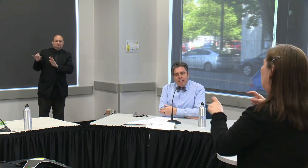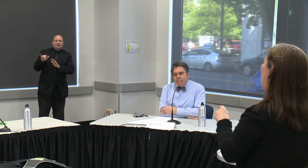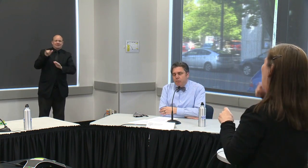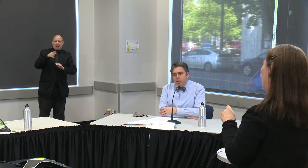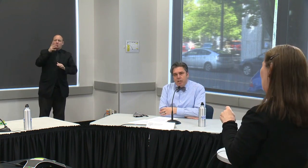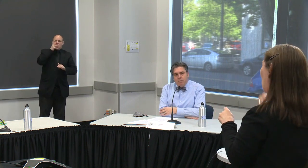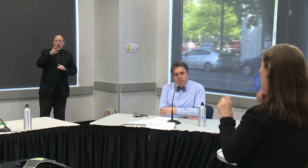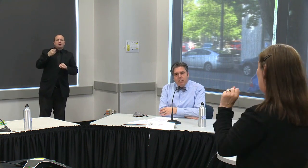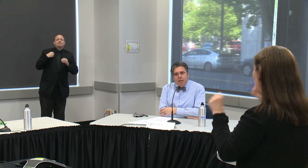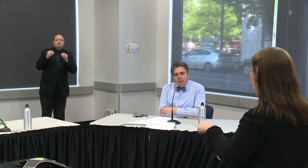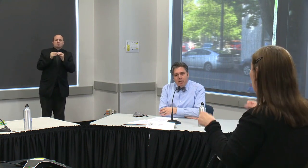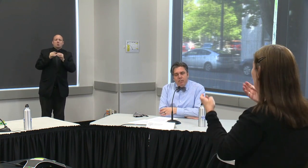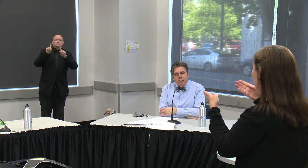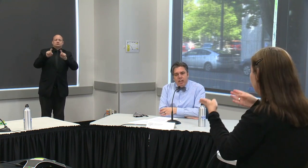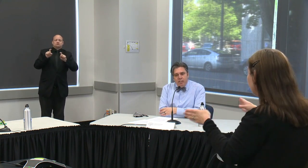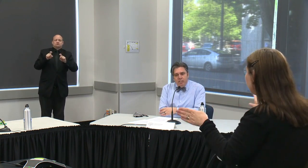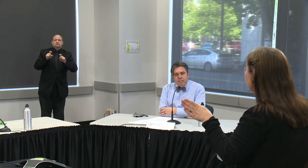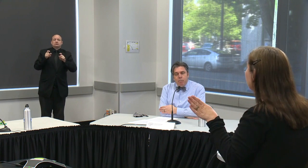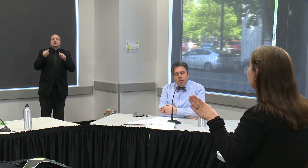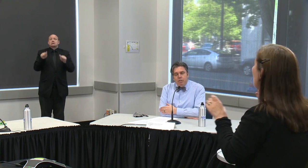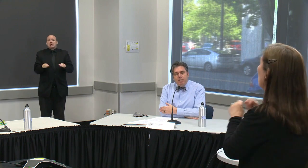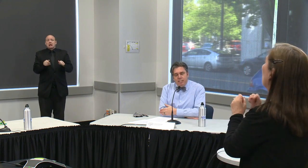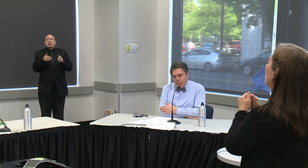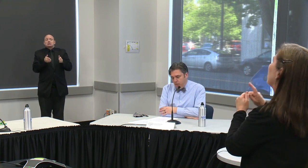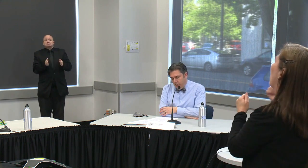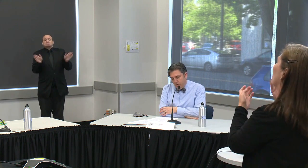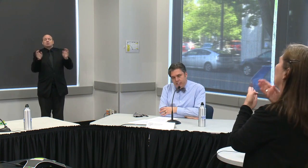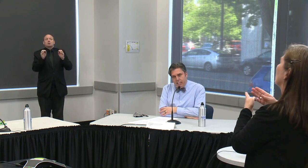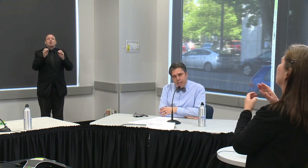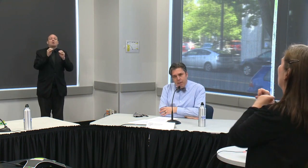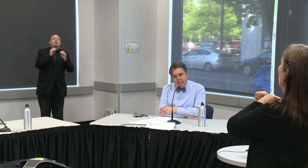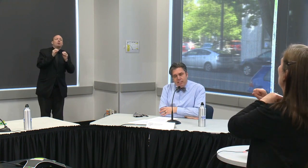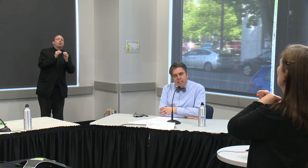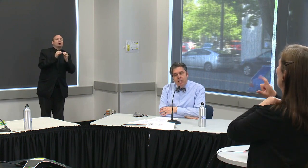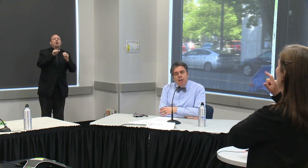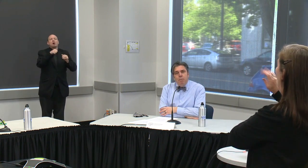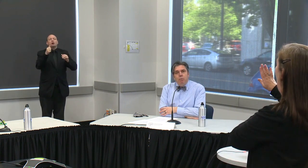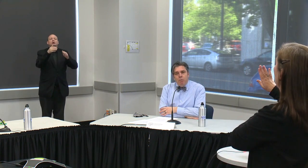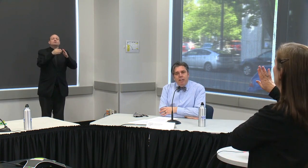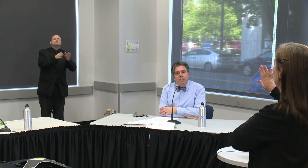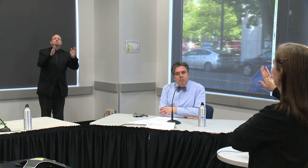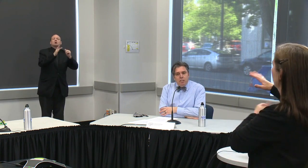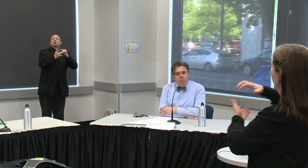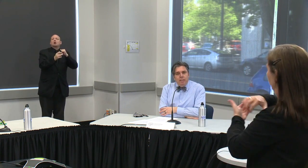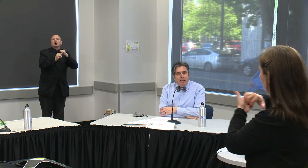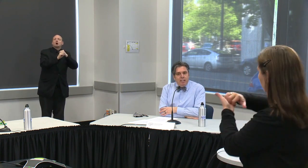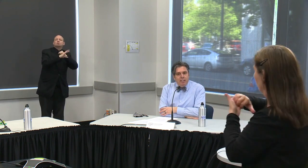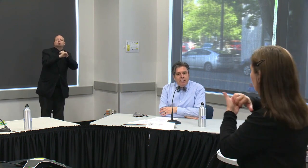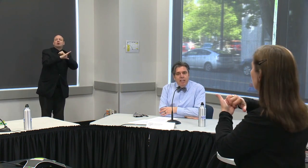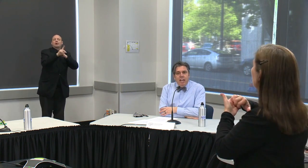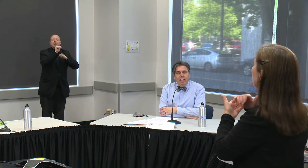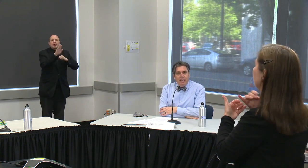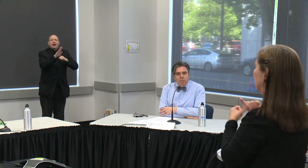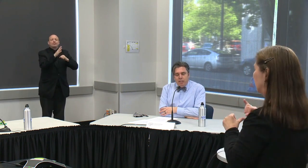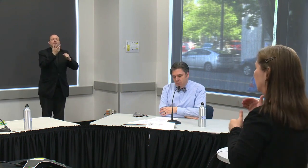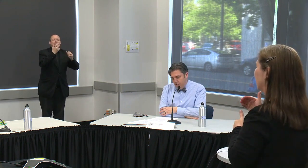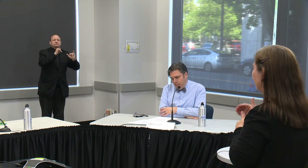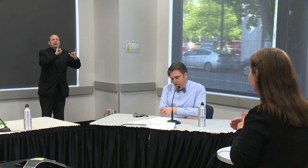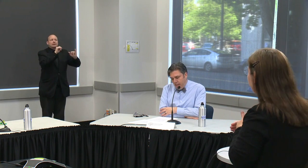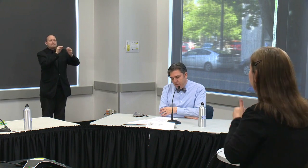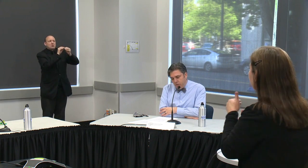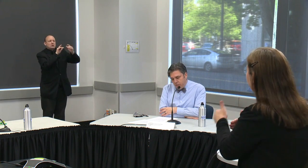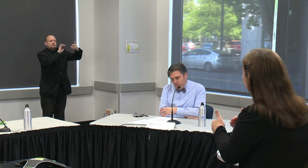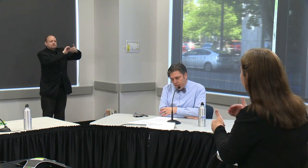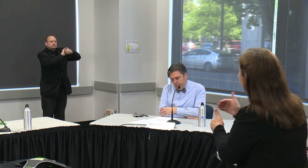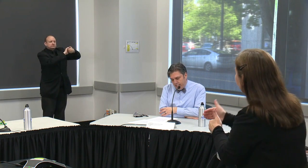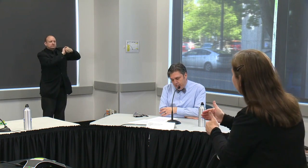with our capacity with our commercial lab partners and others that we will continue to increase that capacity but we want to do so methodically and that's why you've